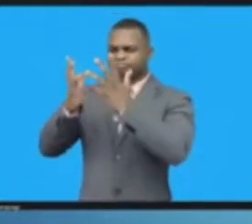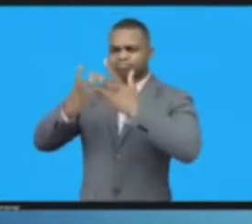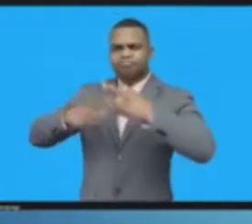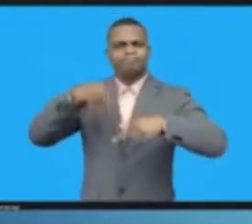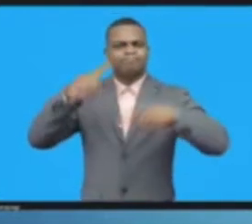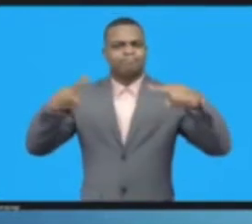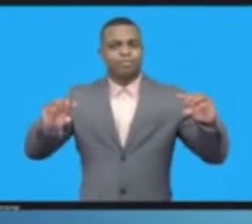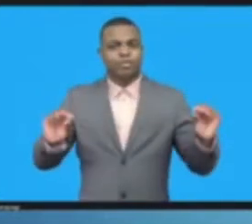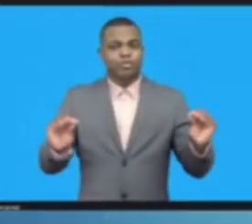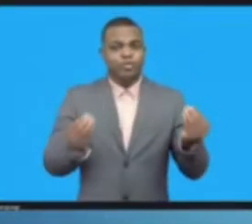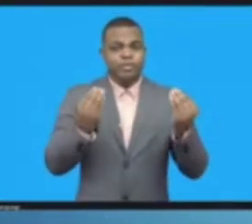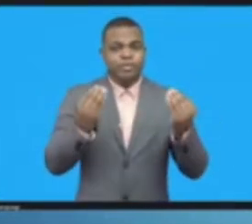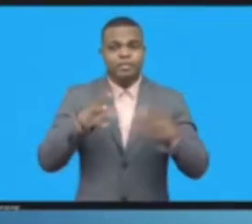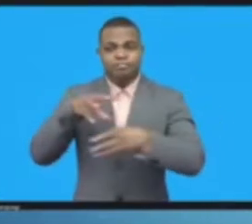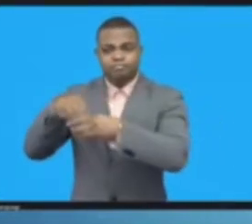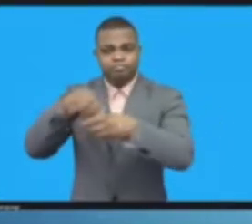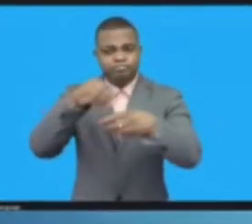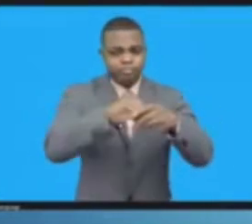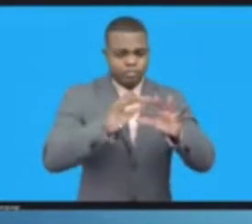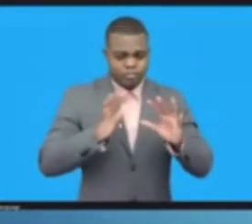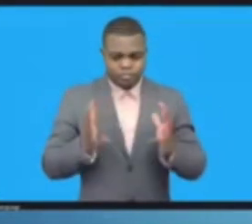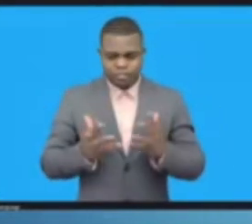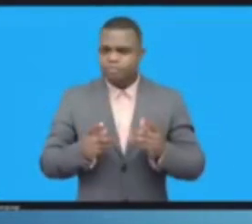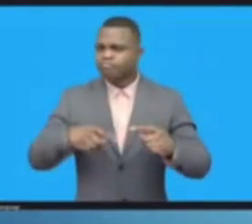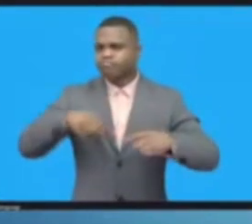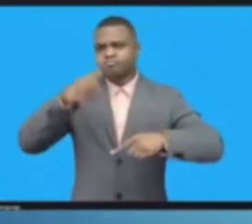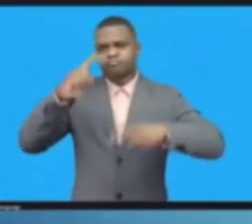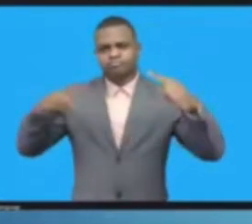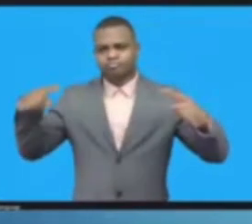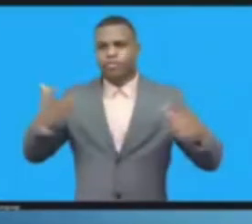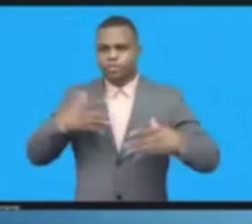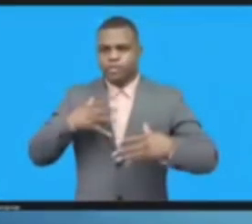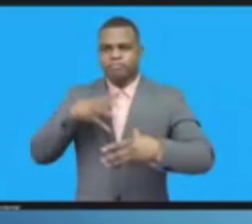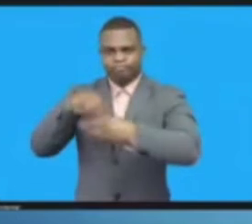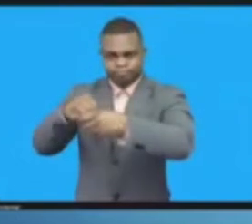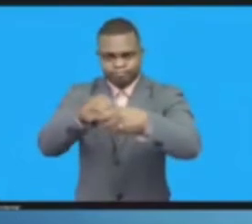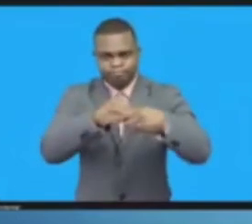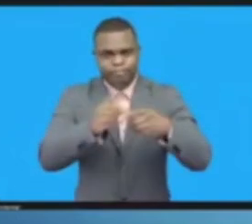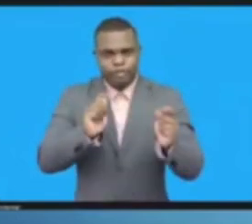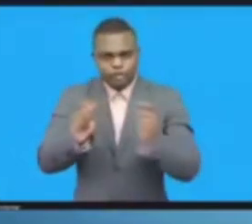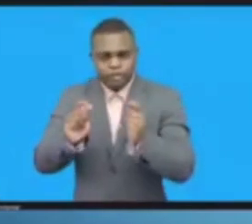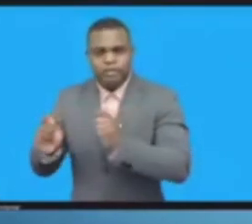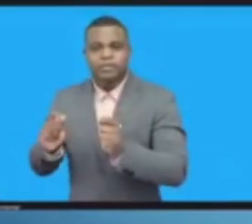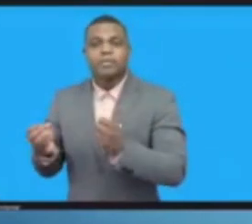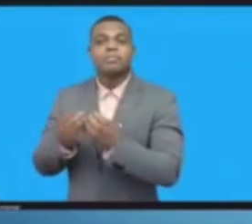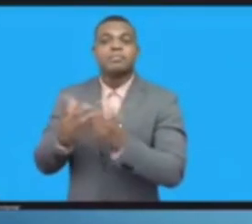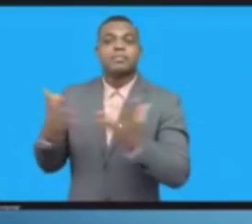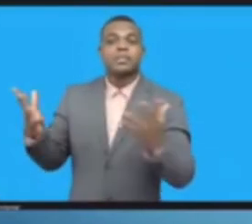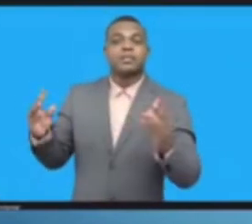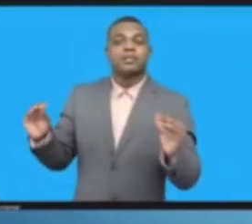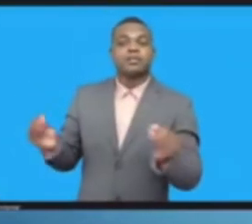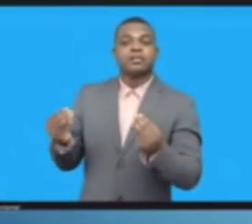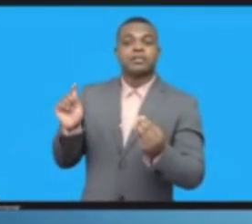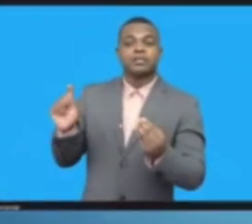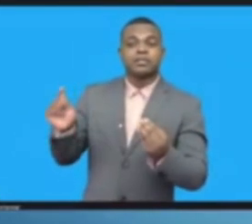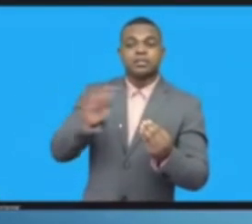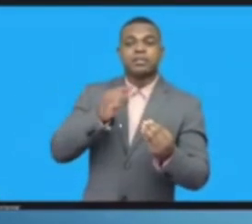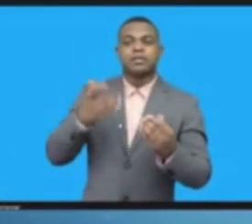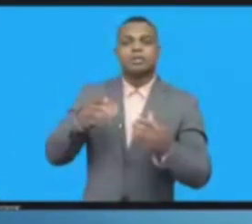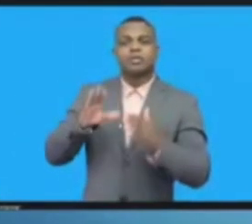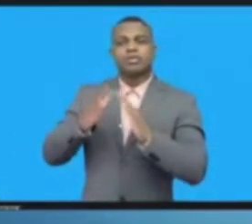generally and technology policies face. Many are constrained by poverty, unemployment,